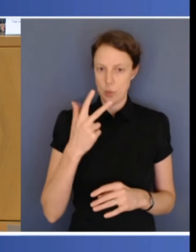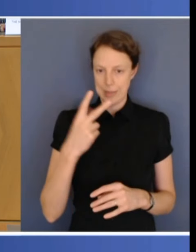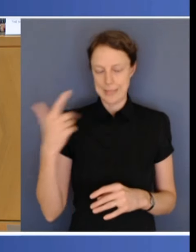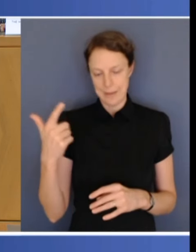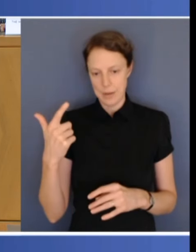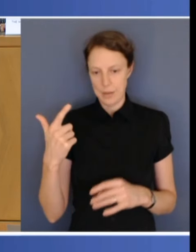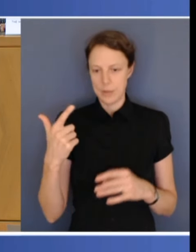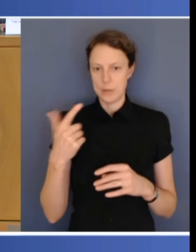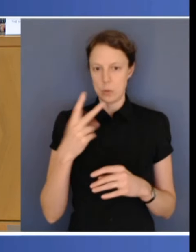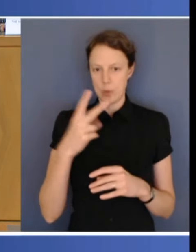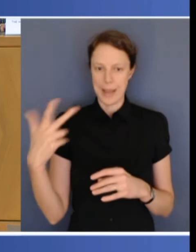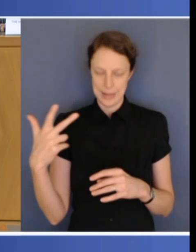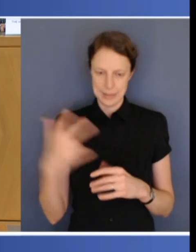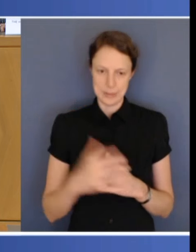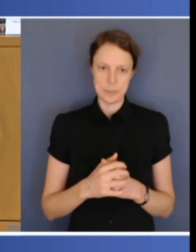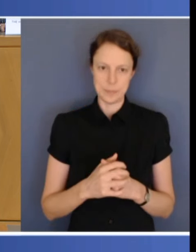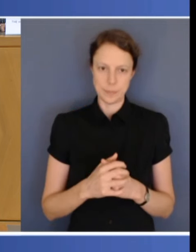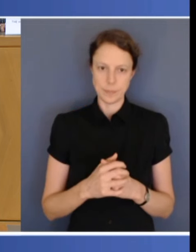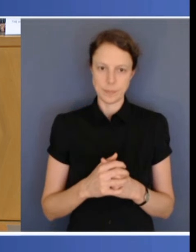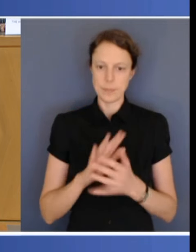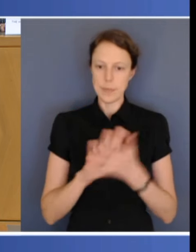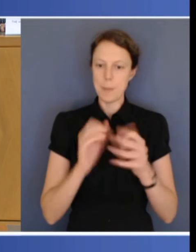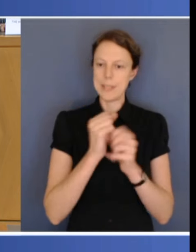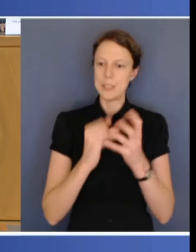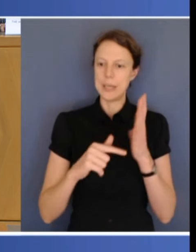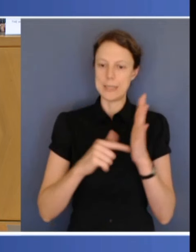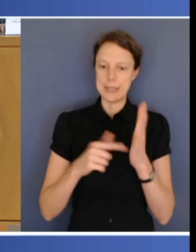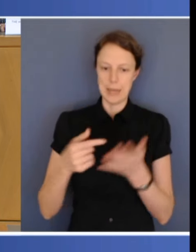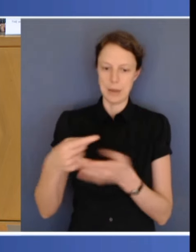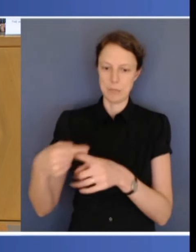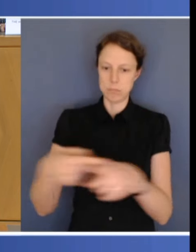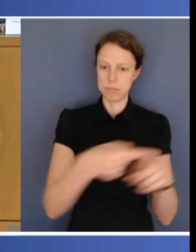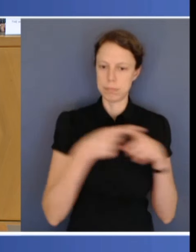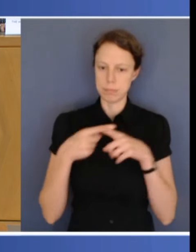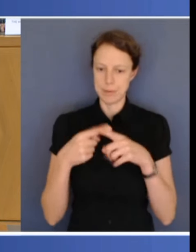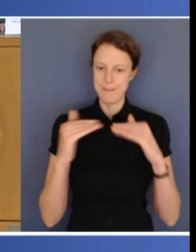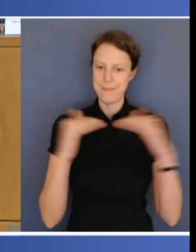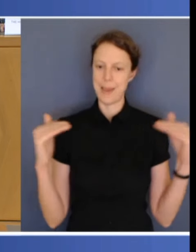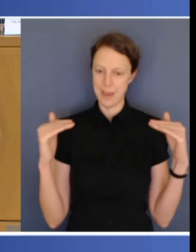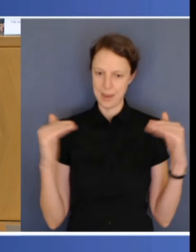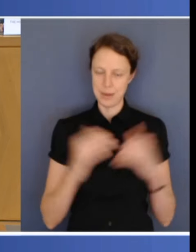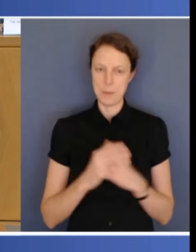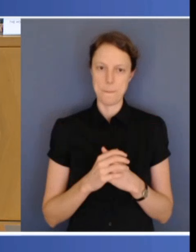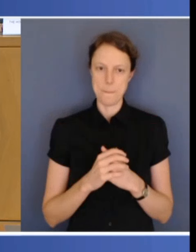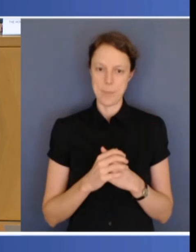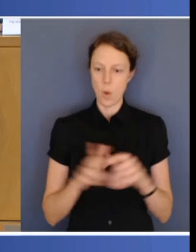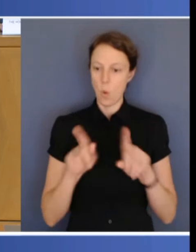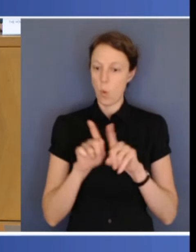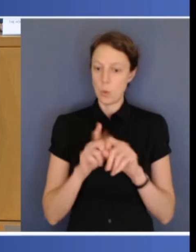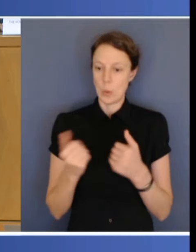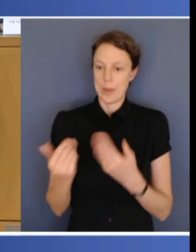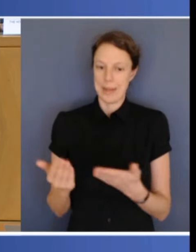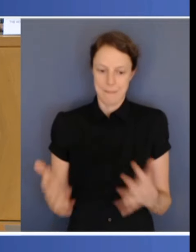GST proceeds are shared fairly and equitably, and it provides, importantly, funding certainty for the states